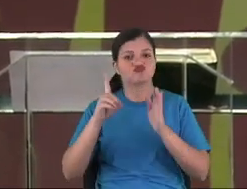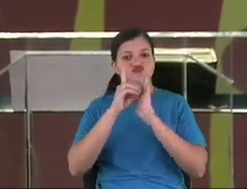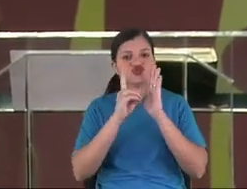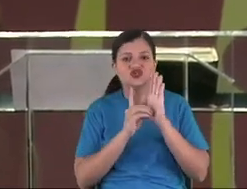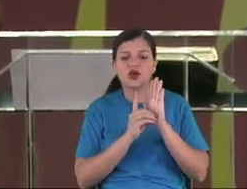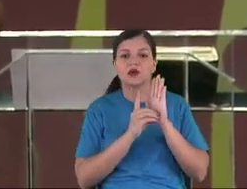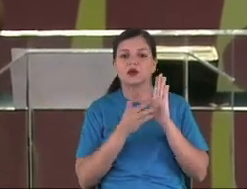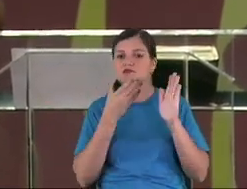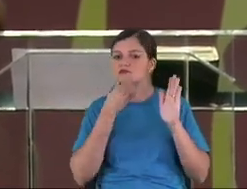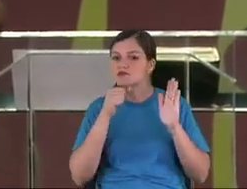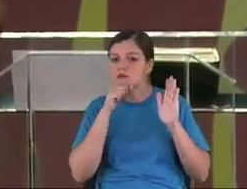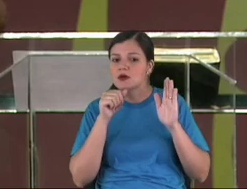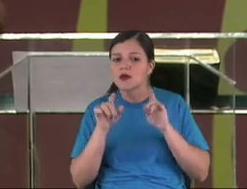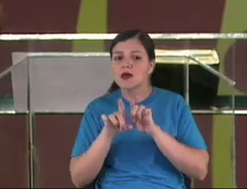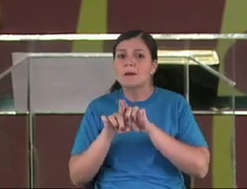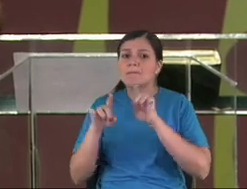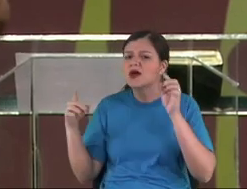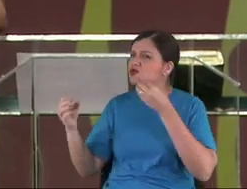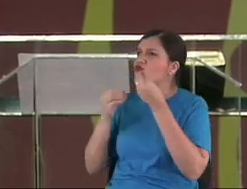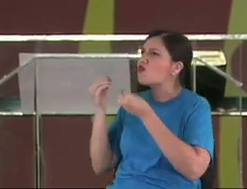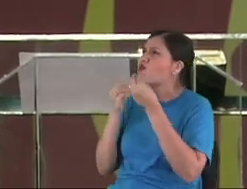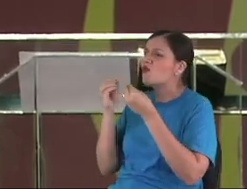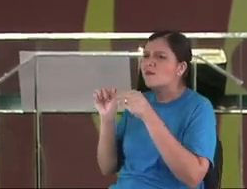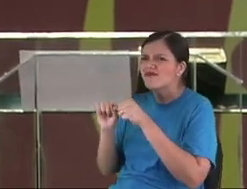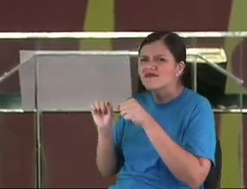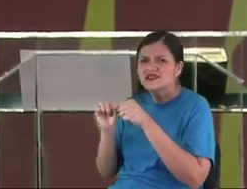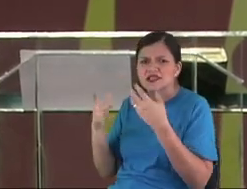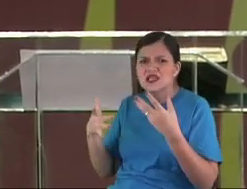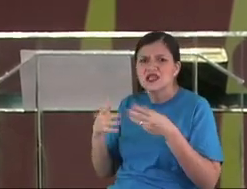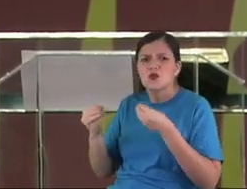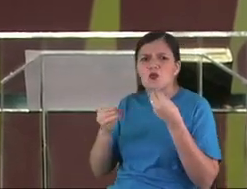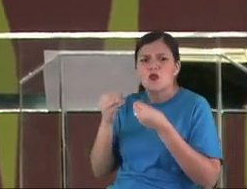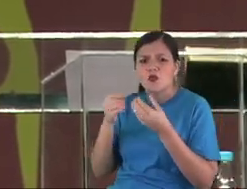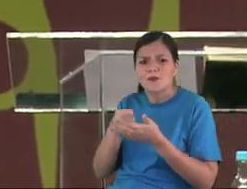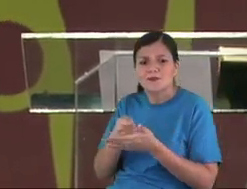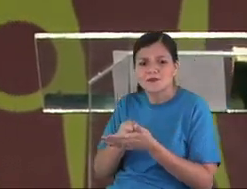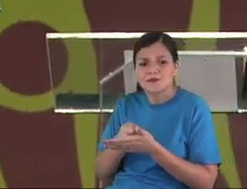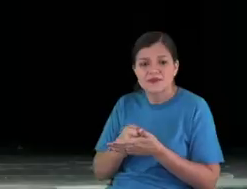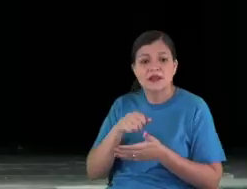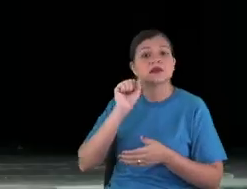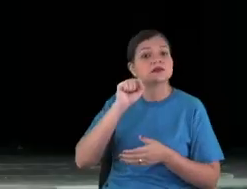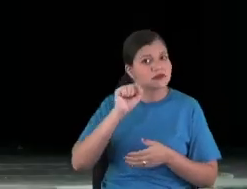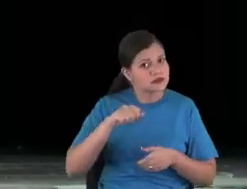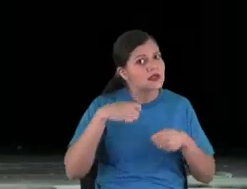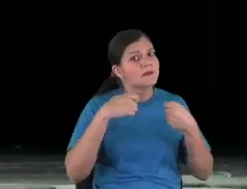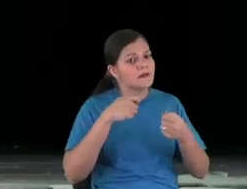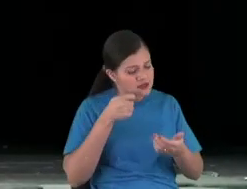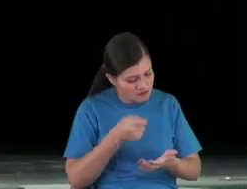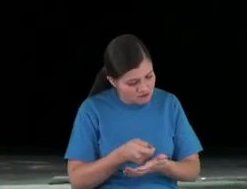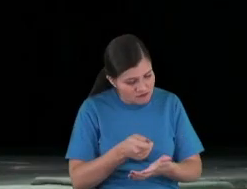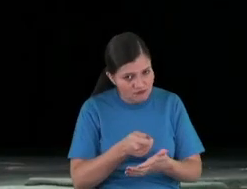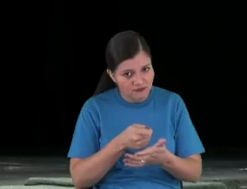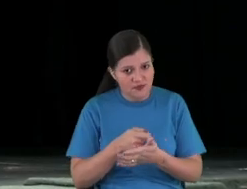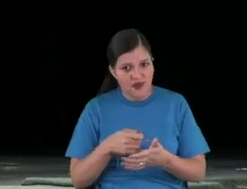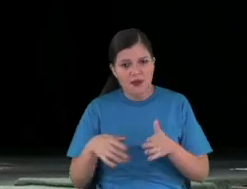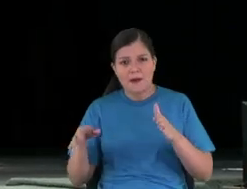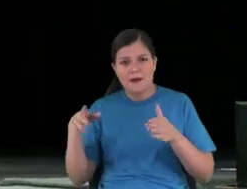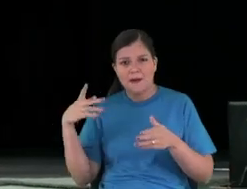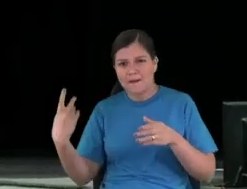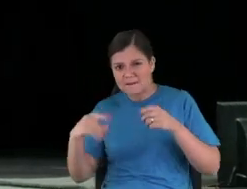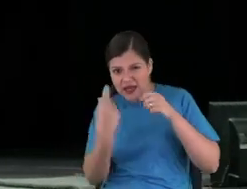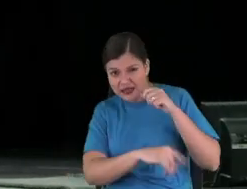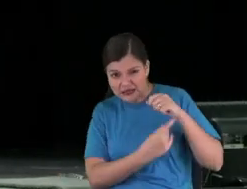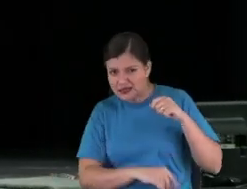with the kids. How can I do that? How can I force it? How... Yeah, I need to hit them?